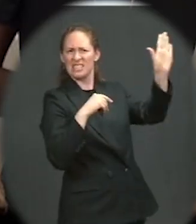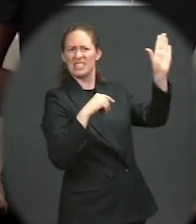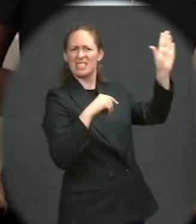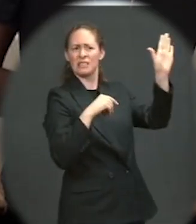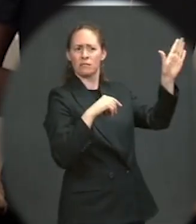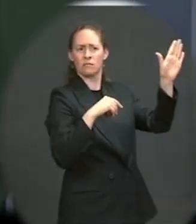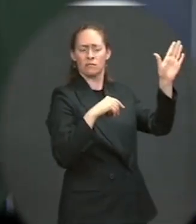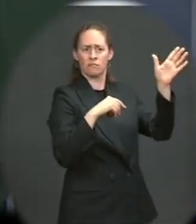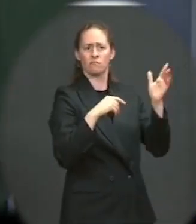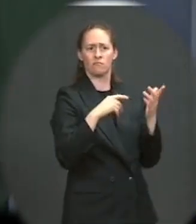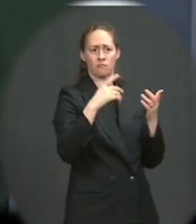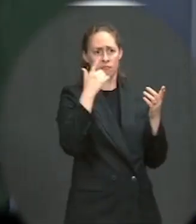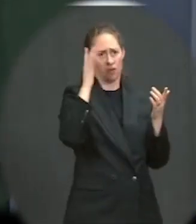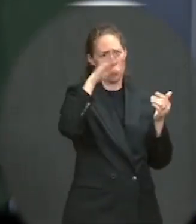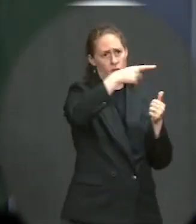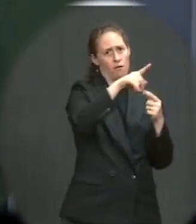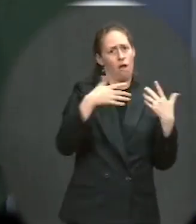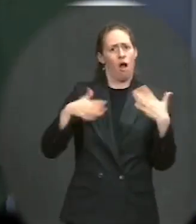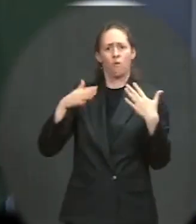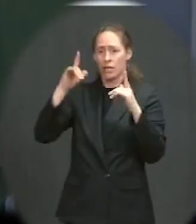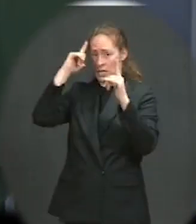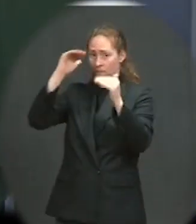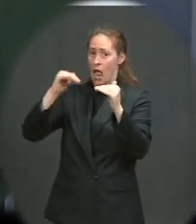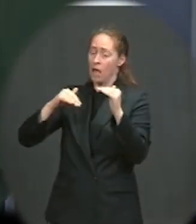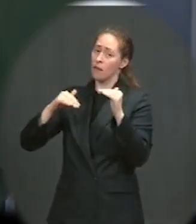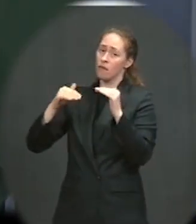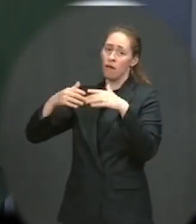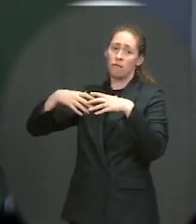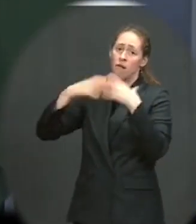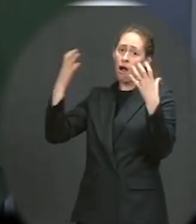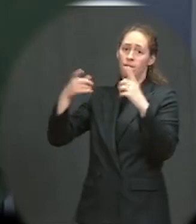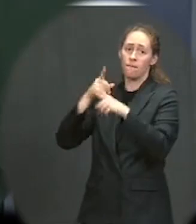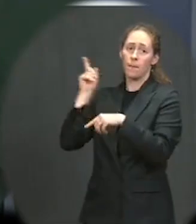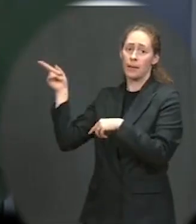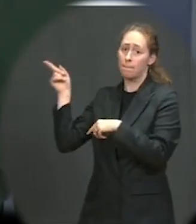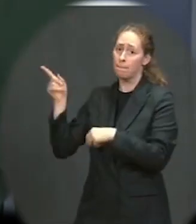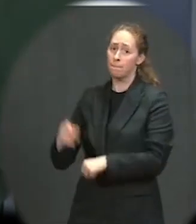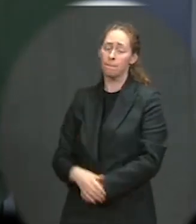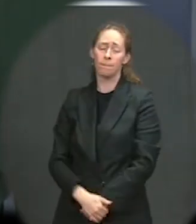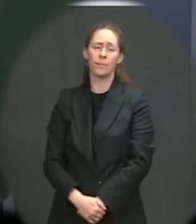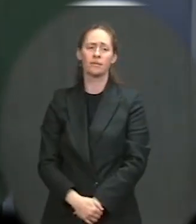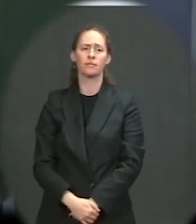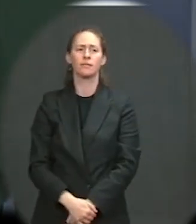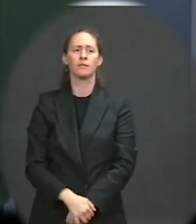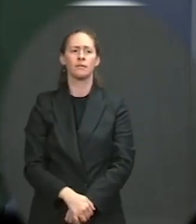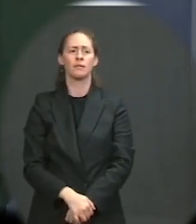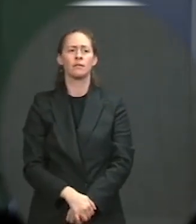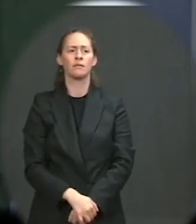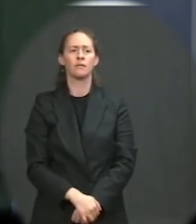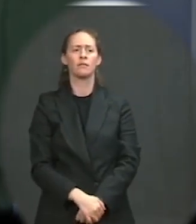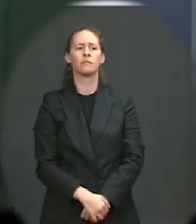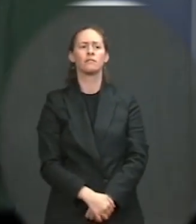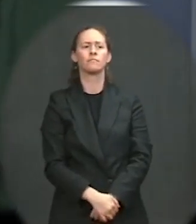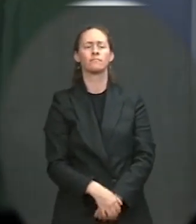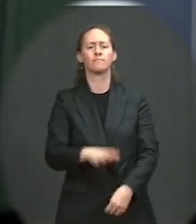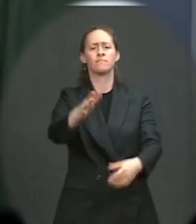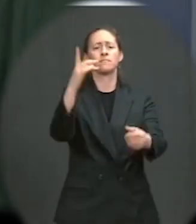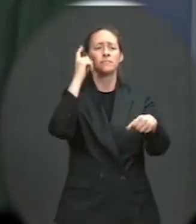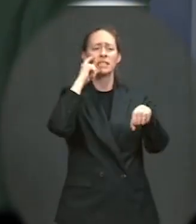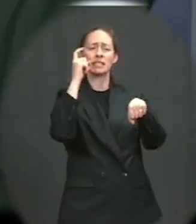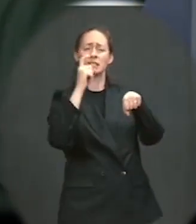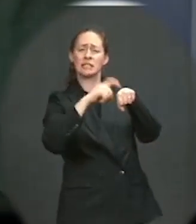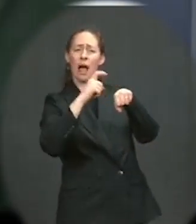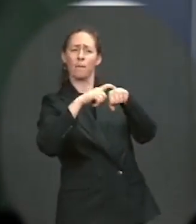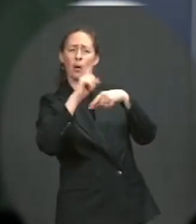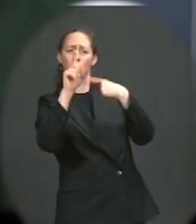President Ghani. I would say I don't anticipate the timeline for withdrawal is not going to change by September, which, of course, is